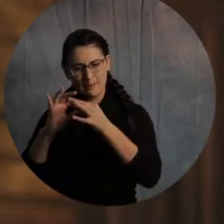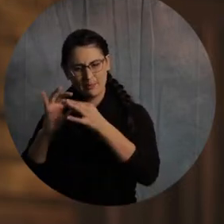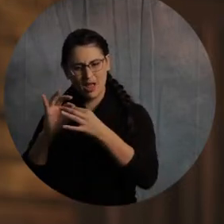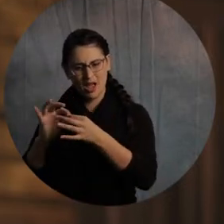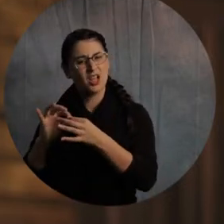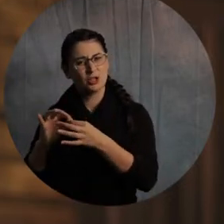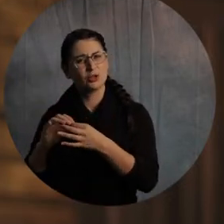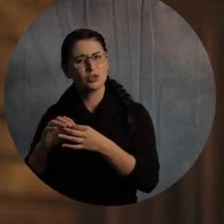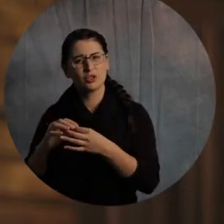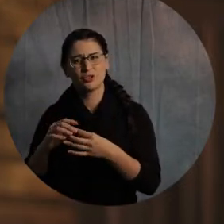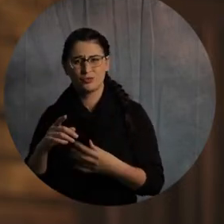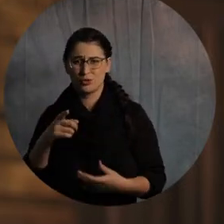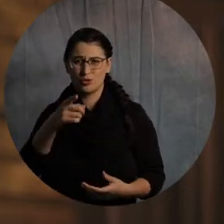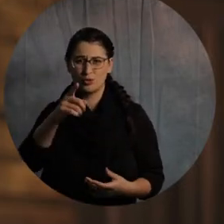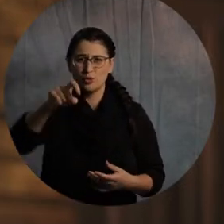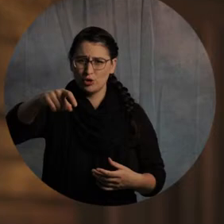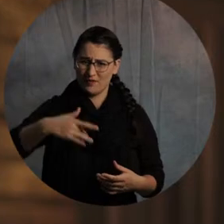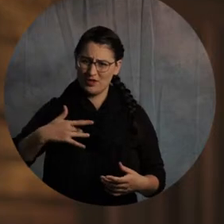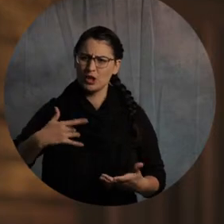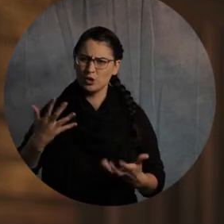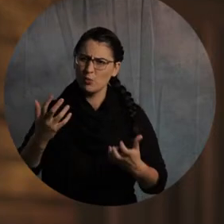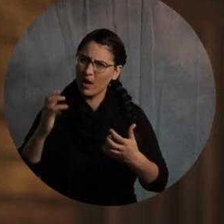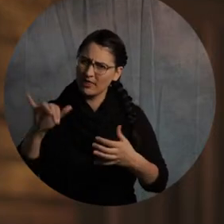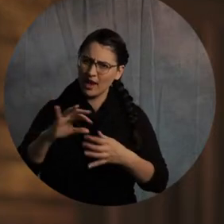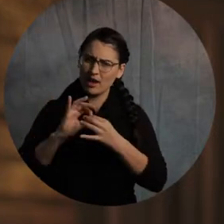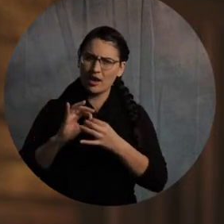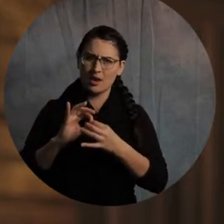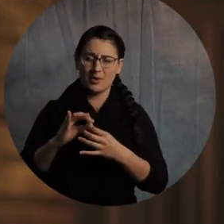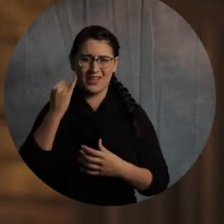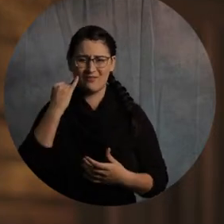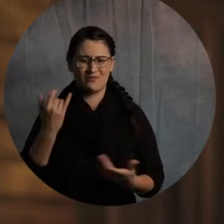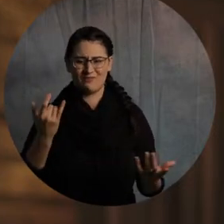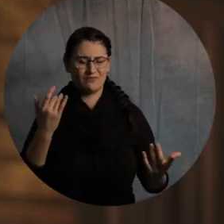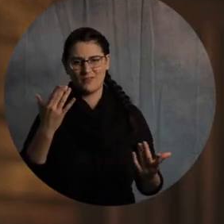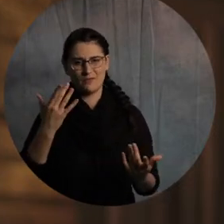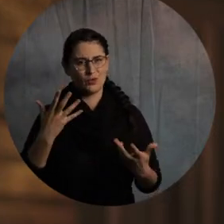don't appreciate what it means to truly love and be loved by someone.